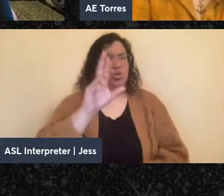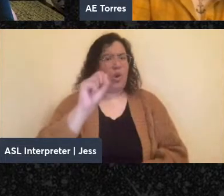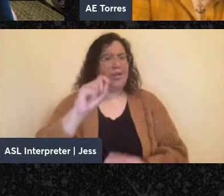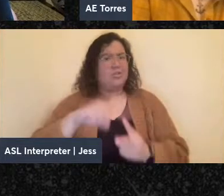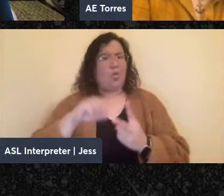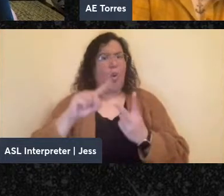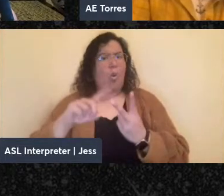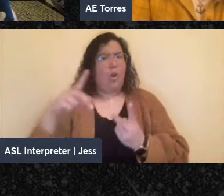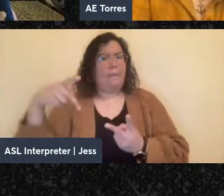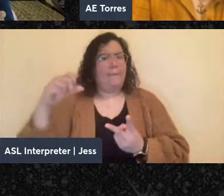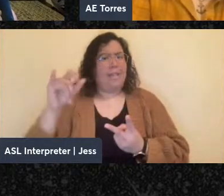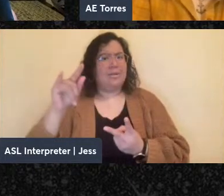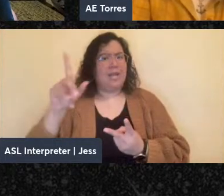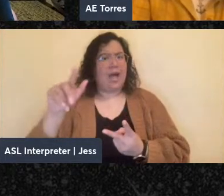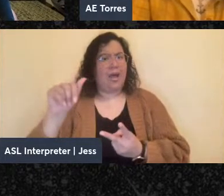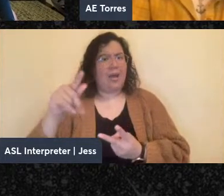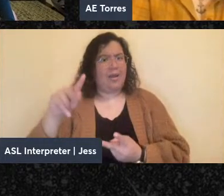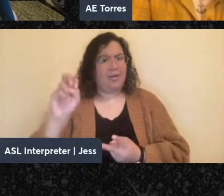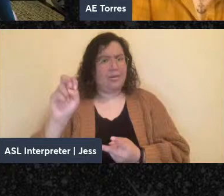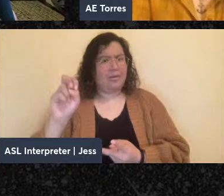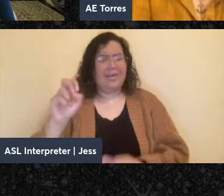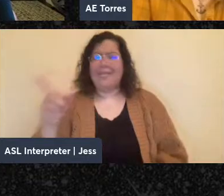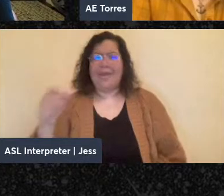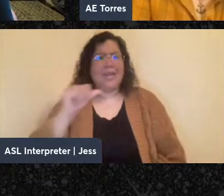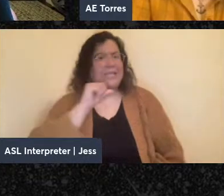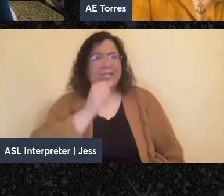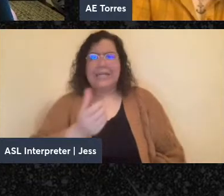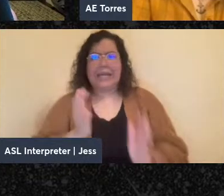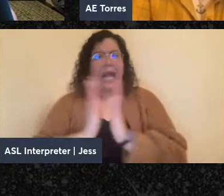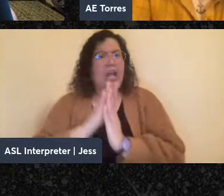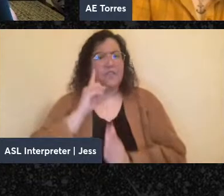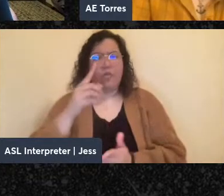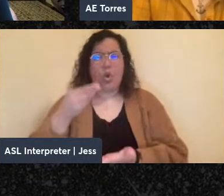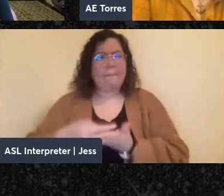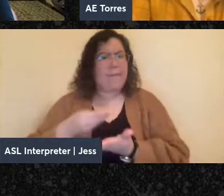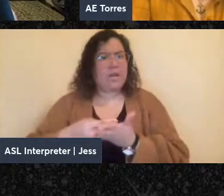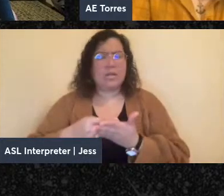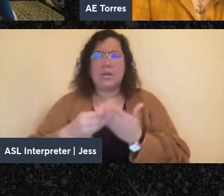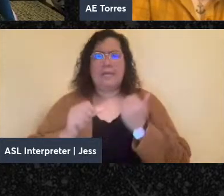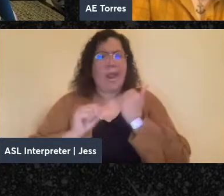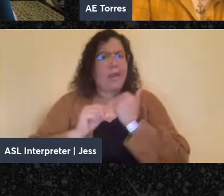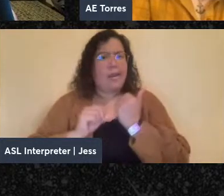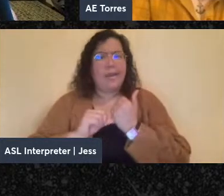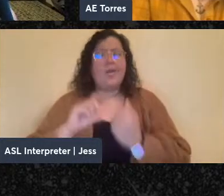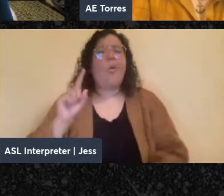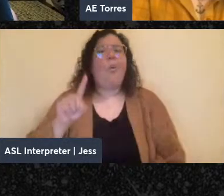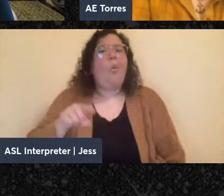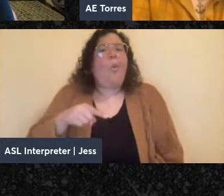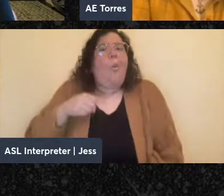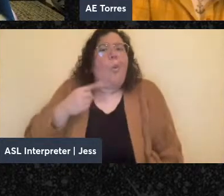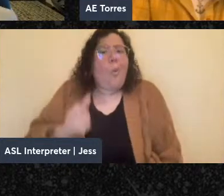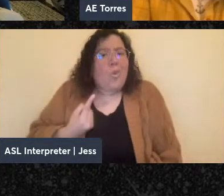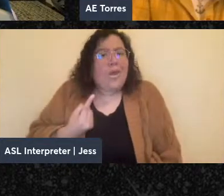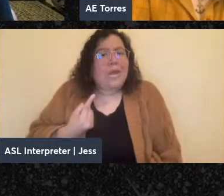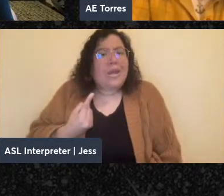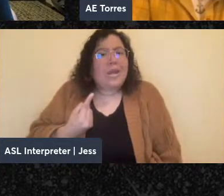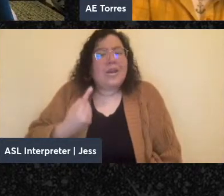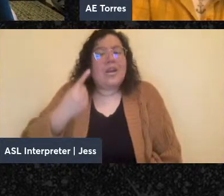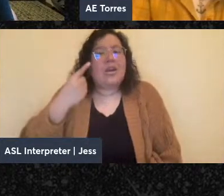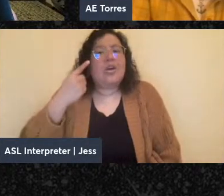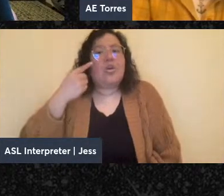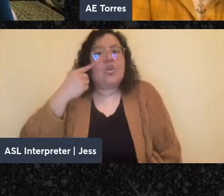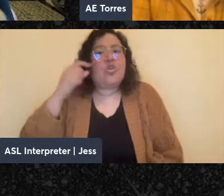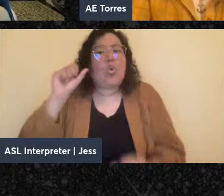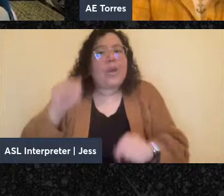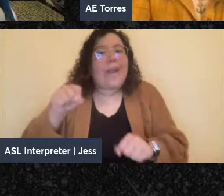They didn't ask for monetary aid except in order to purchase a linotype